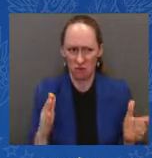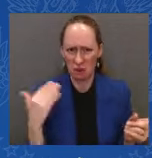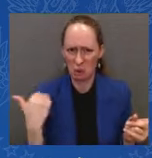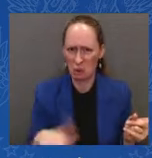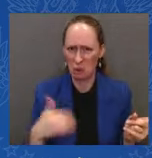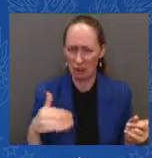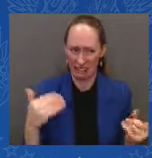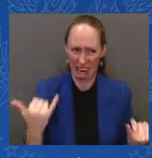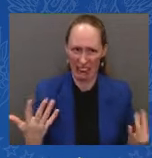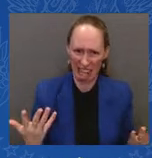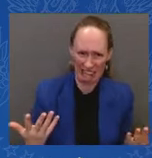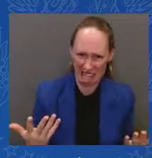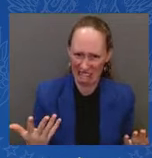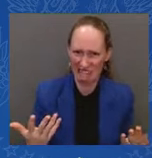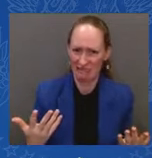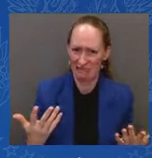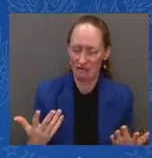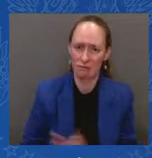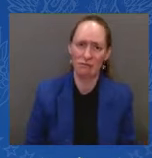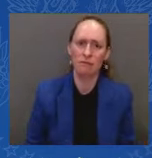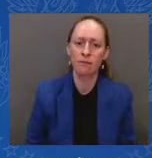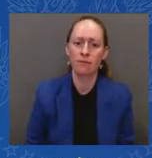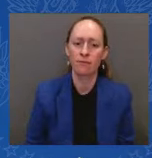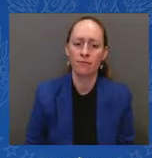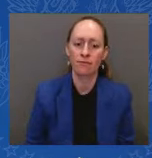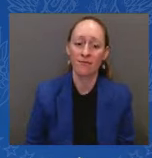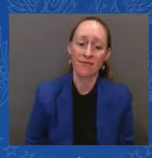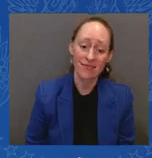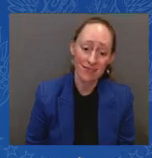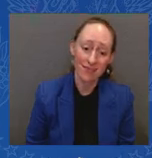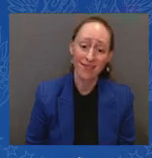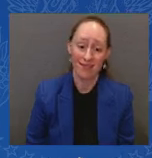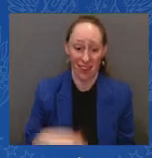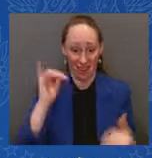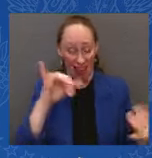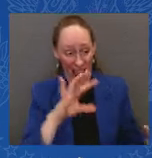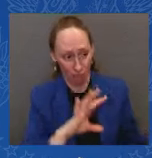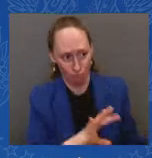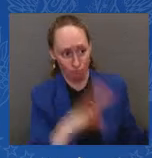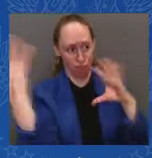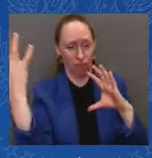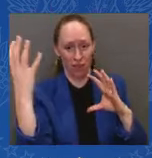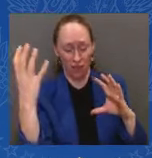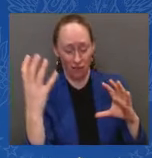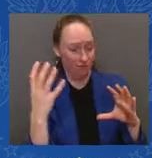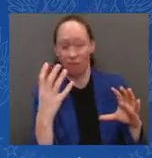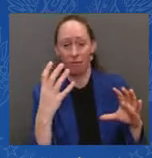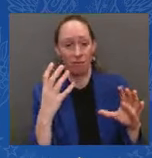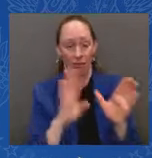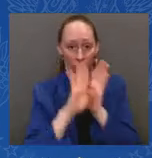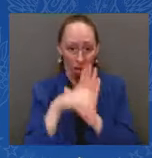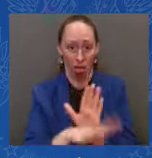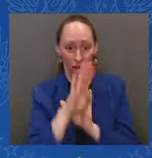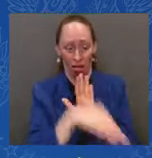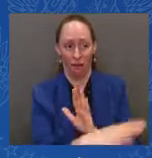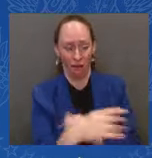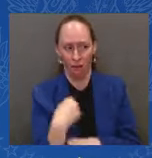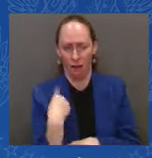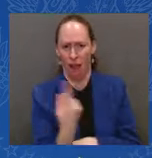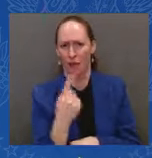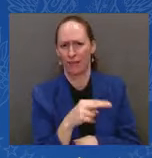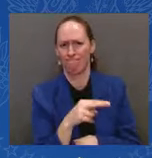always concerns me. The programs that we have argued over, we've passed bipartisanly,